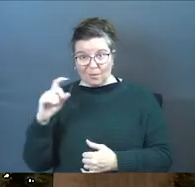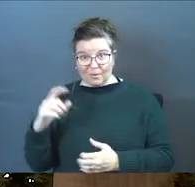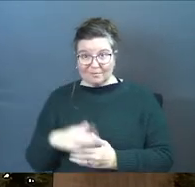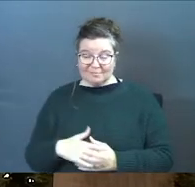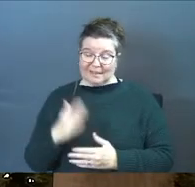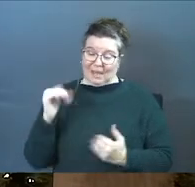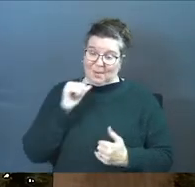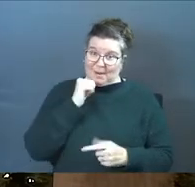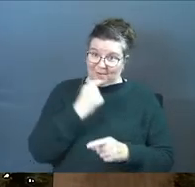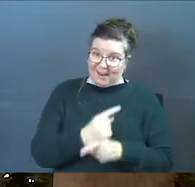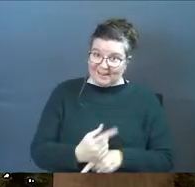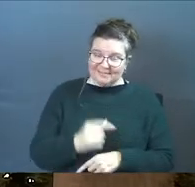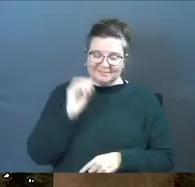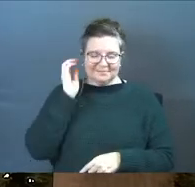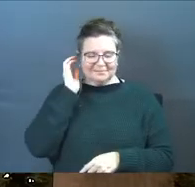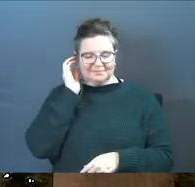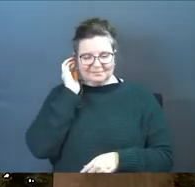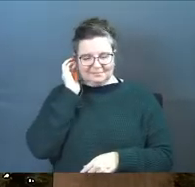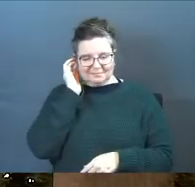Let's hope not, right?